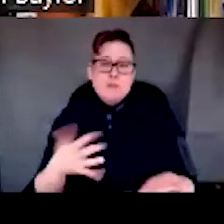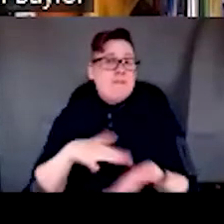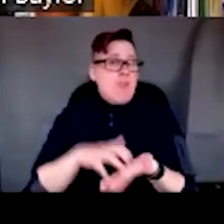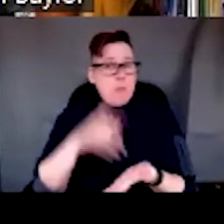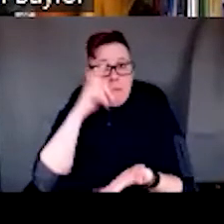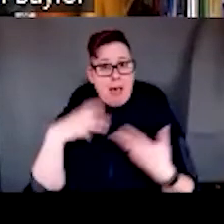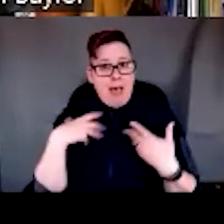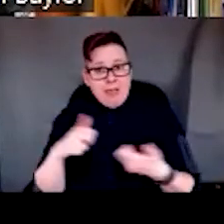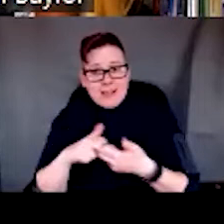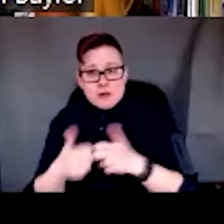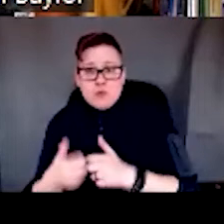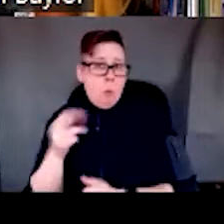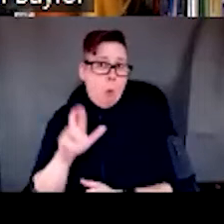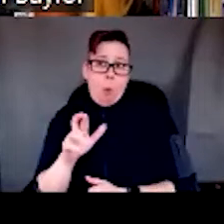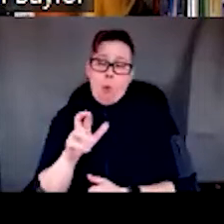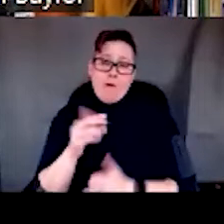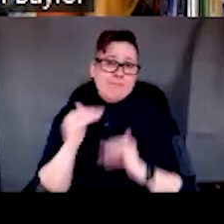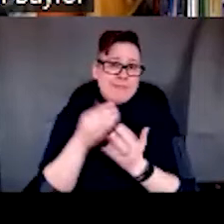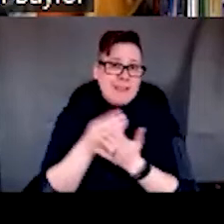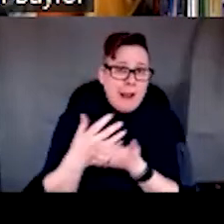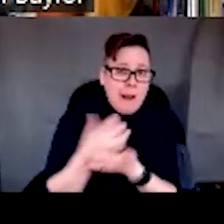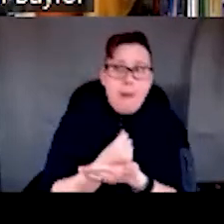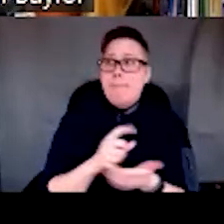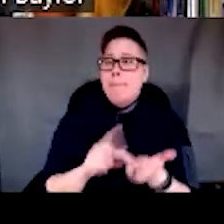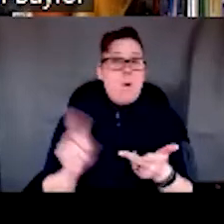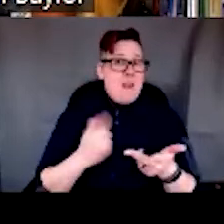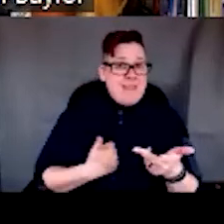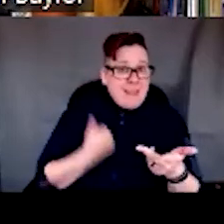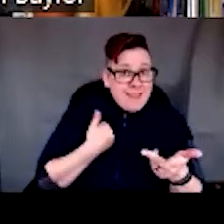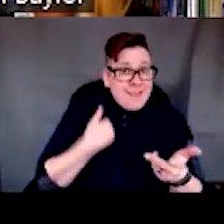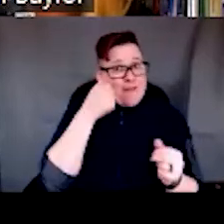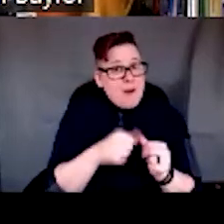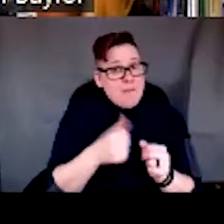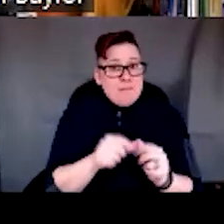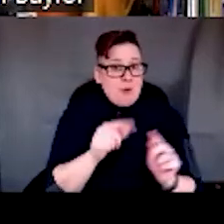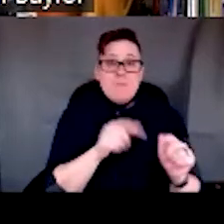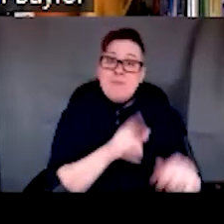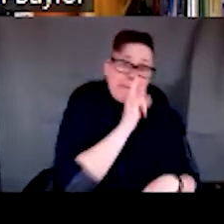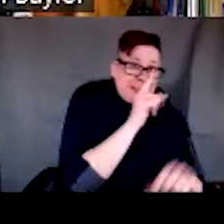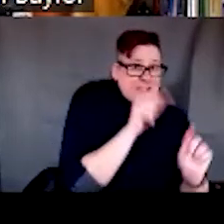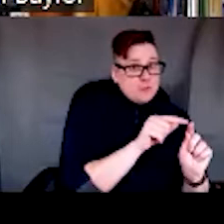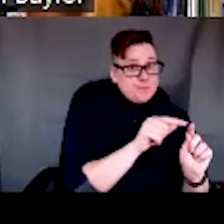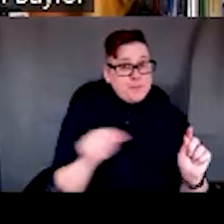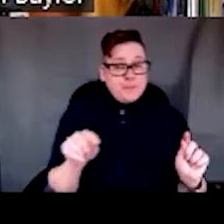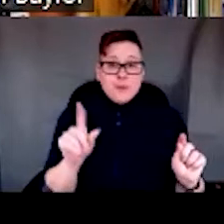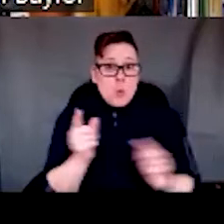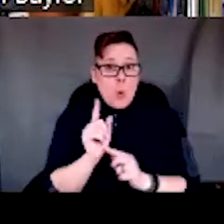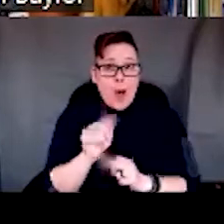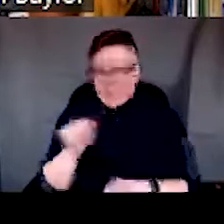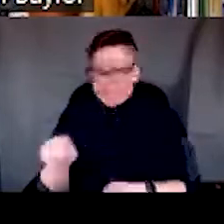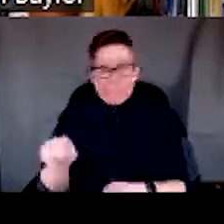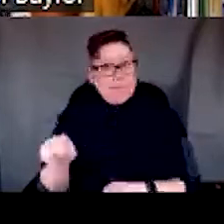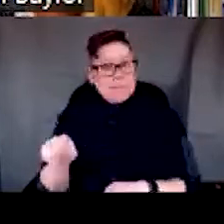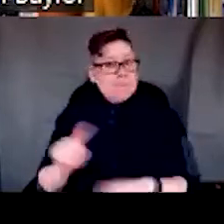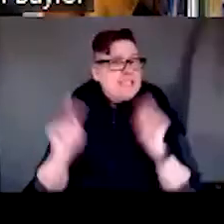or just based on their income or where they live, right? That, that 20 minute drive from having one zip code versus another,